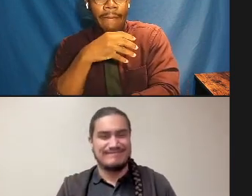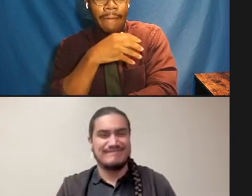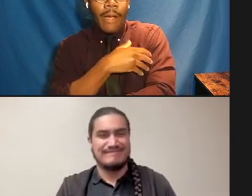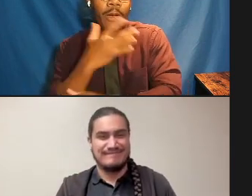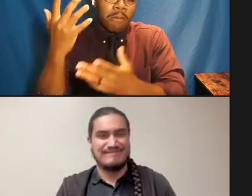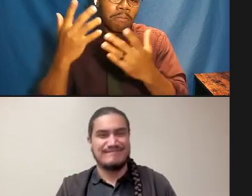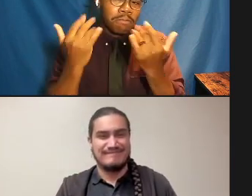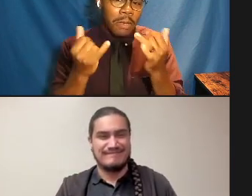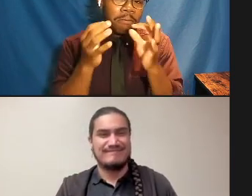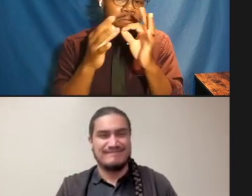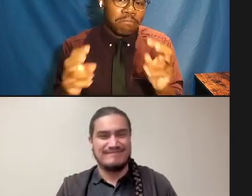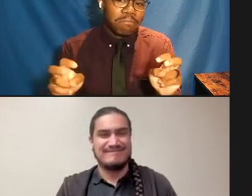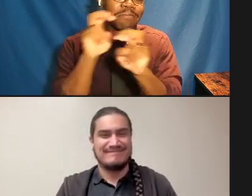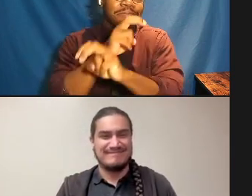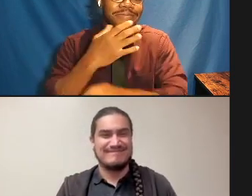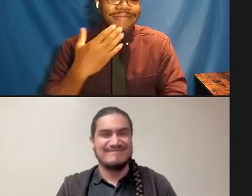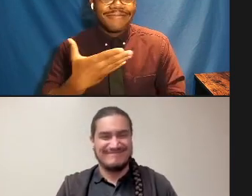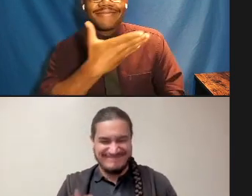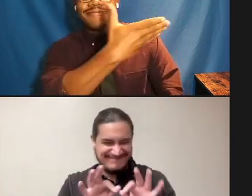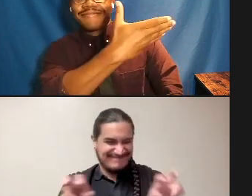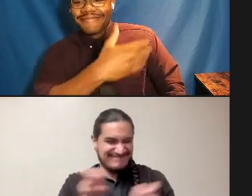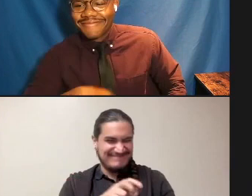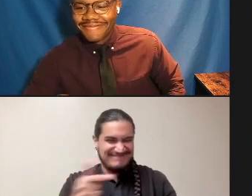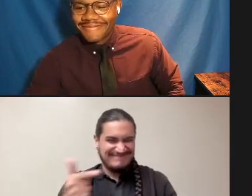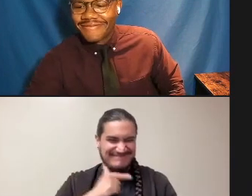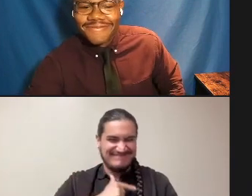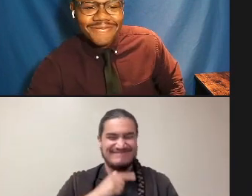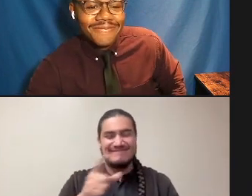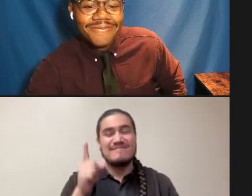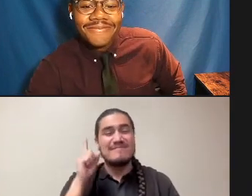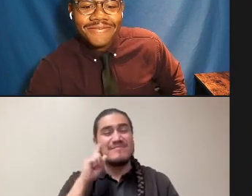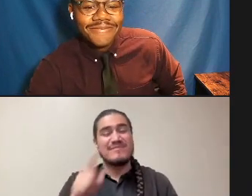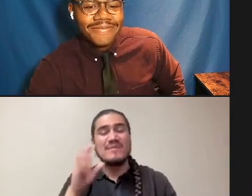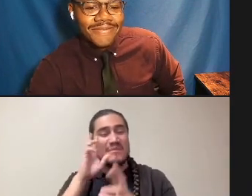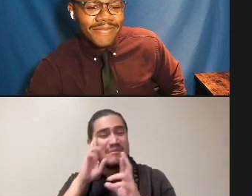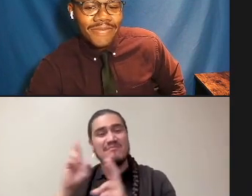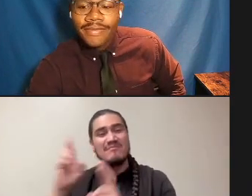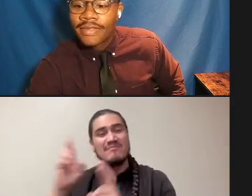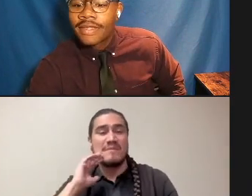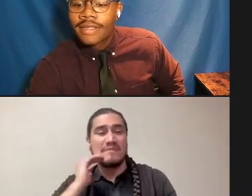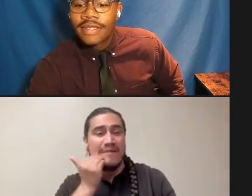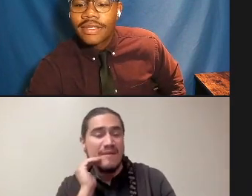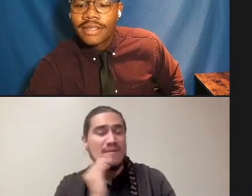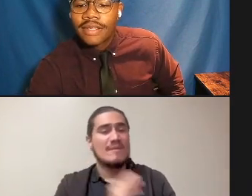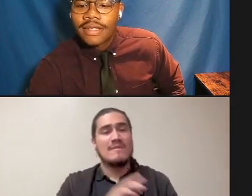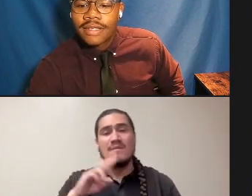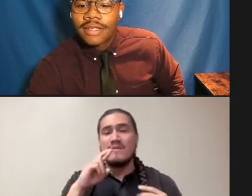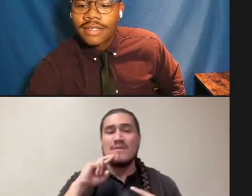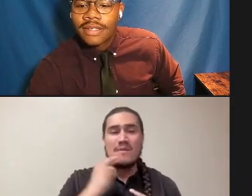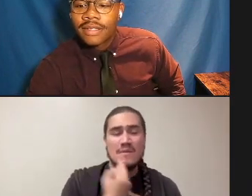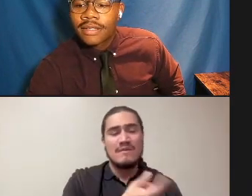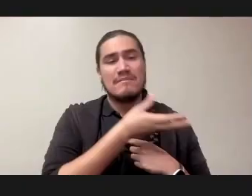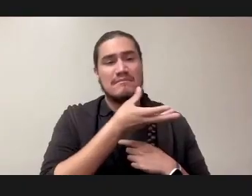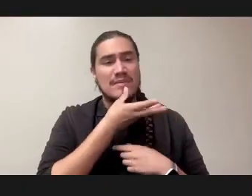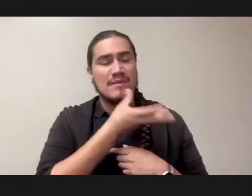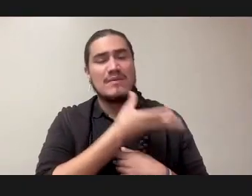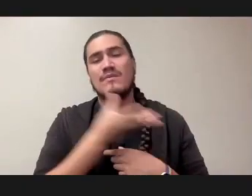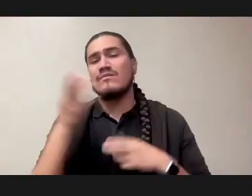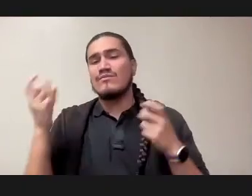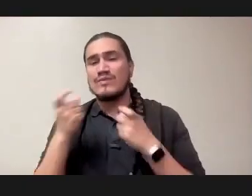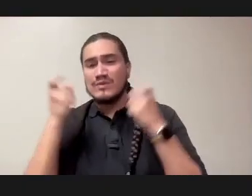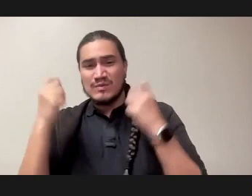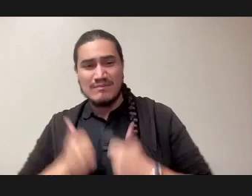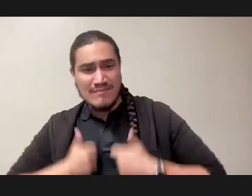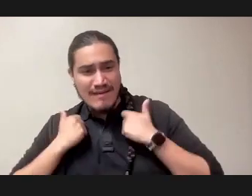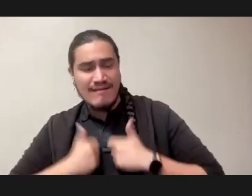skilled learning, epitomized by our shared respect for corn mother, tobacco, beans, fetishes, ritual baths, sacred